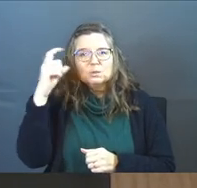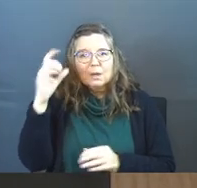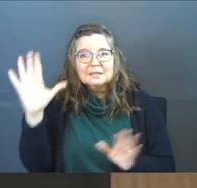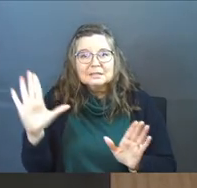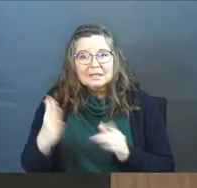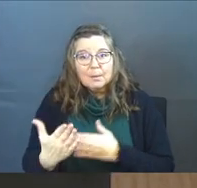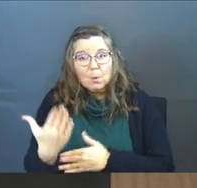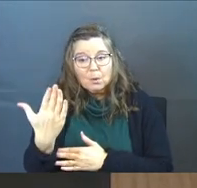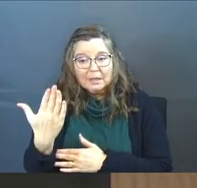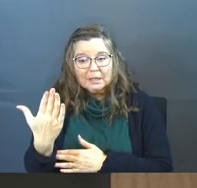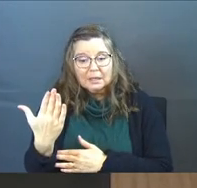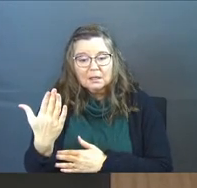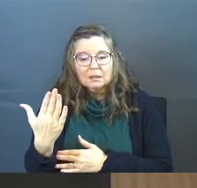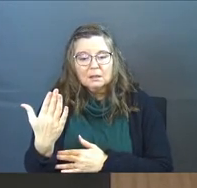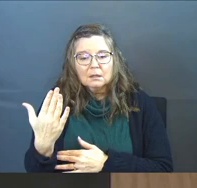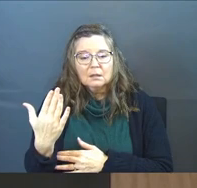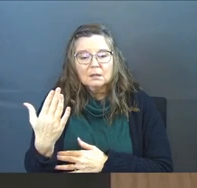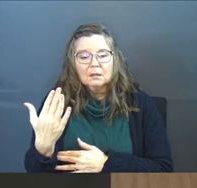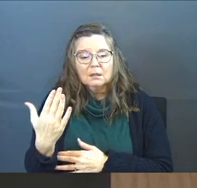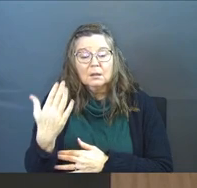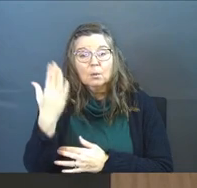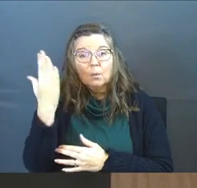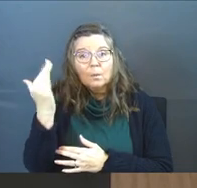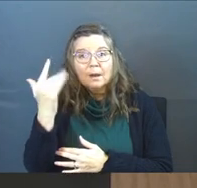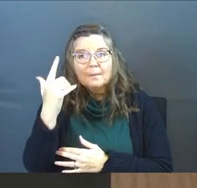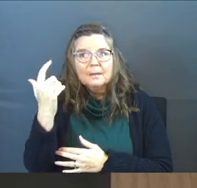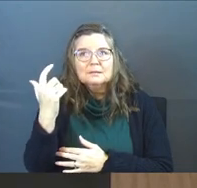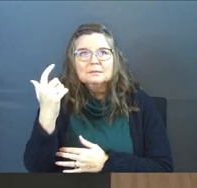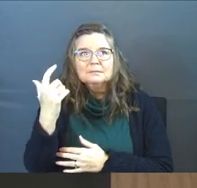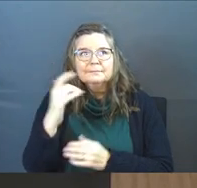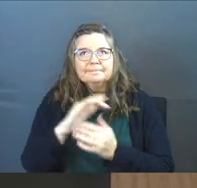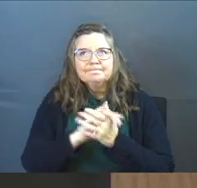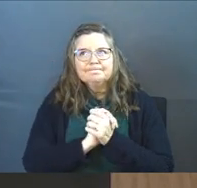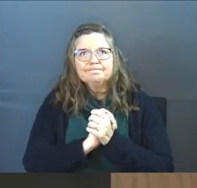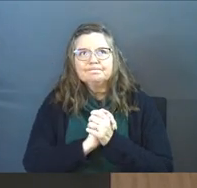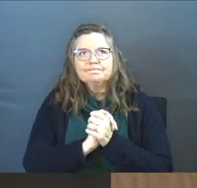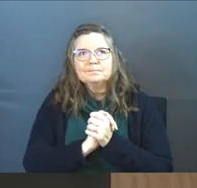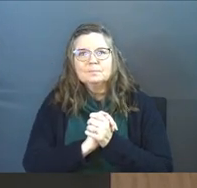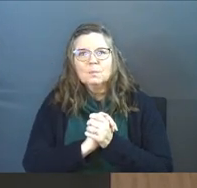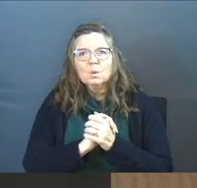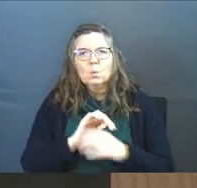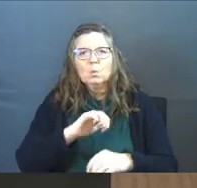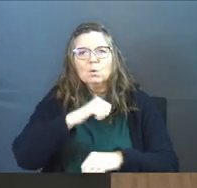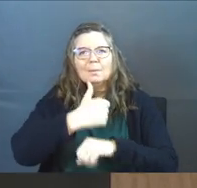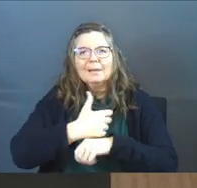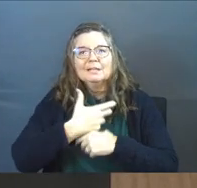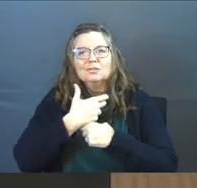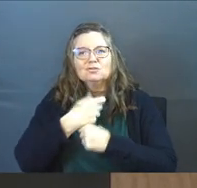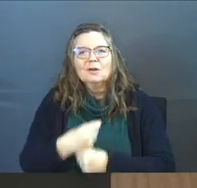wise on a Sunday morning because we're building trust.